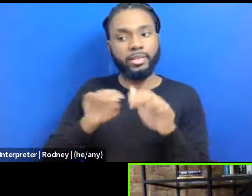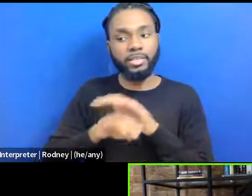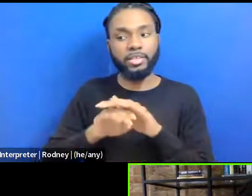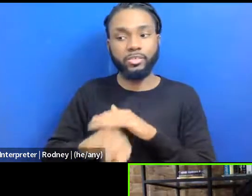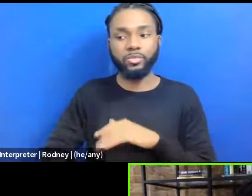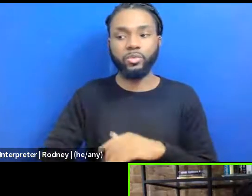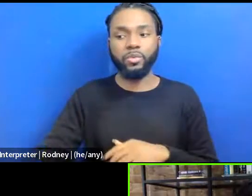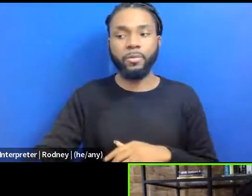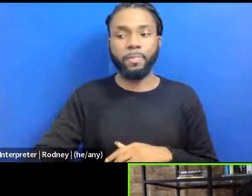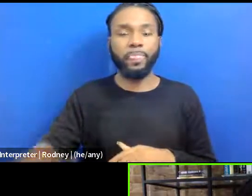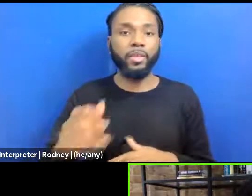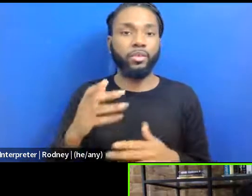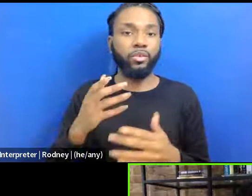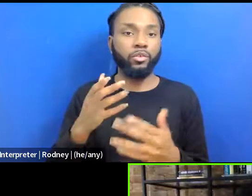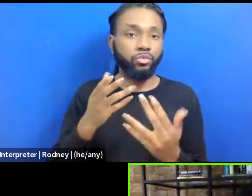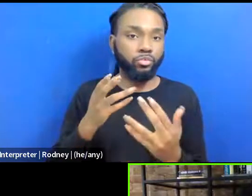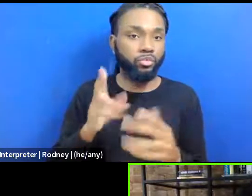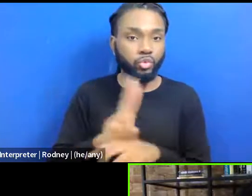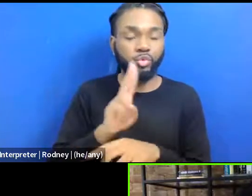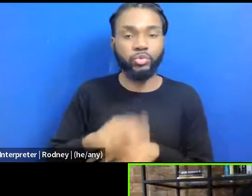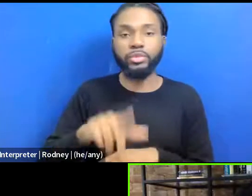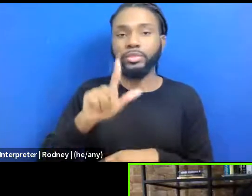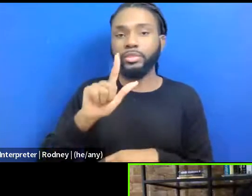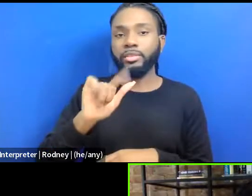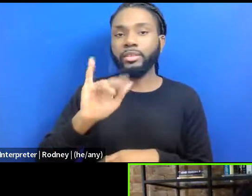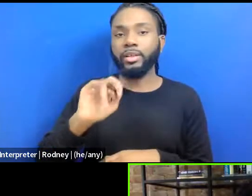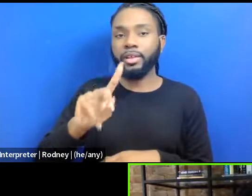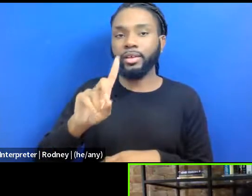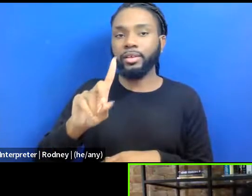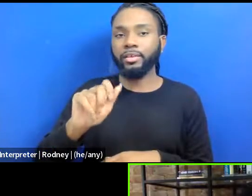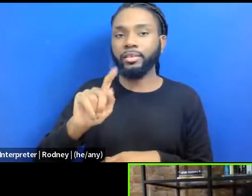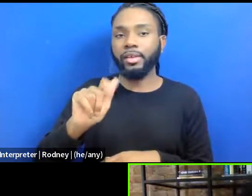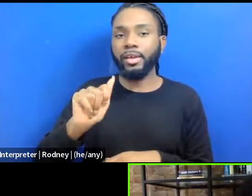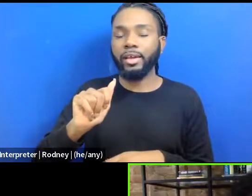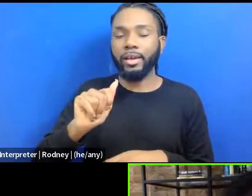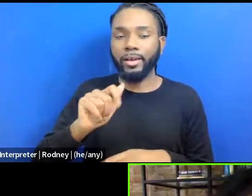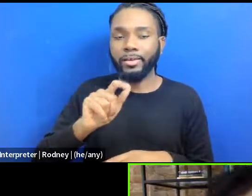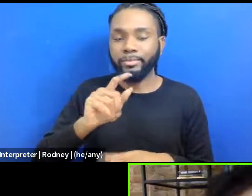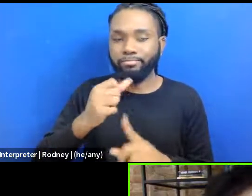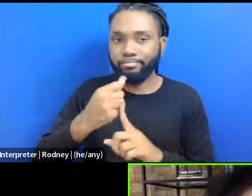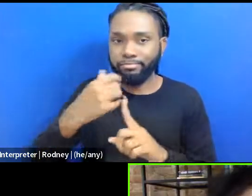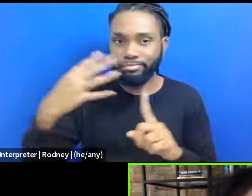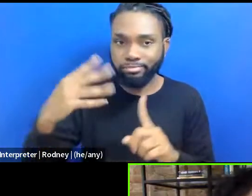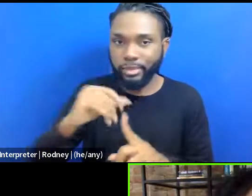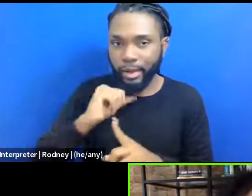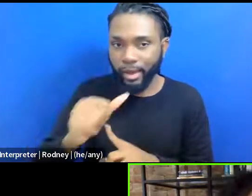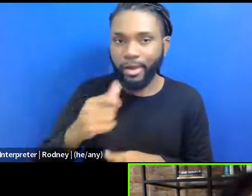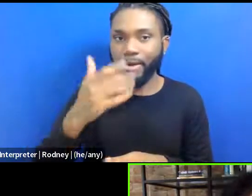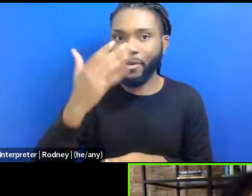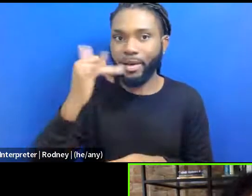link data, which I will not get into. This is very technical, but